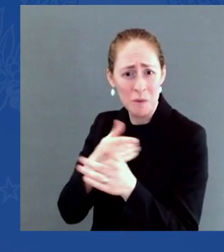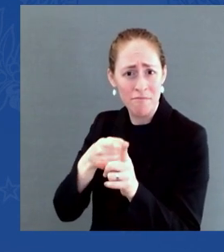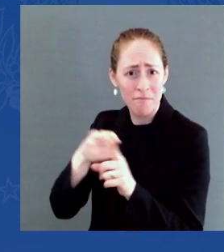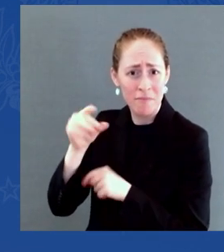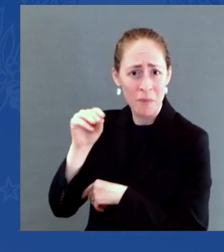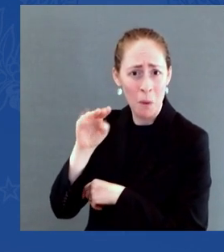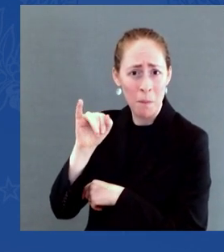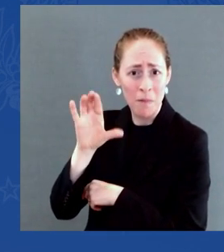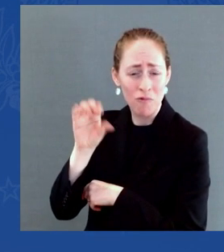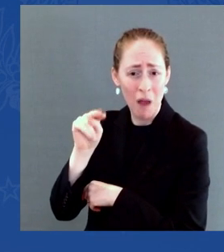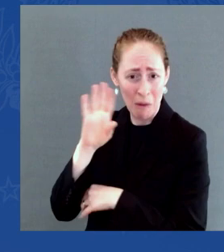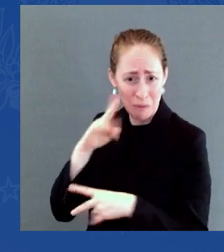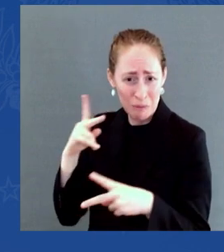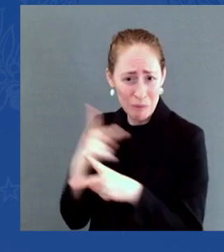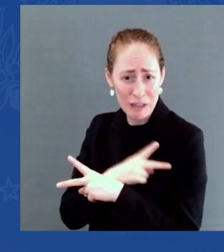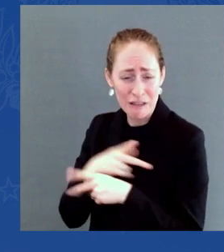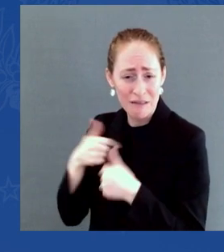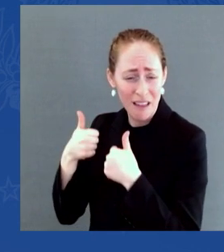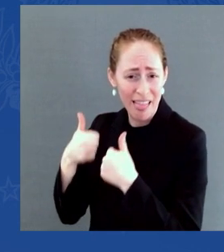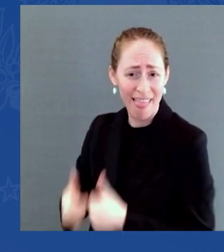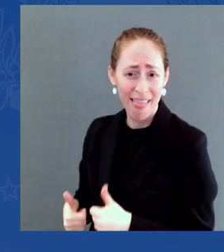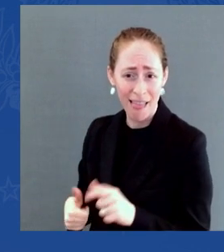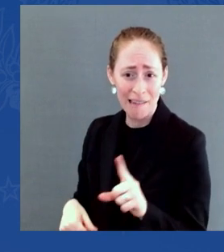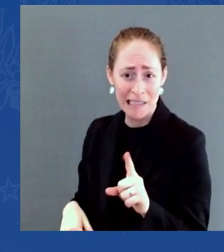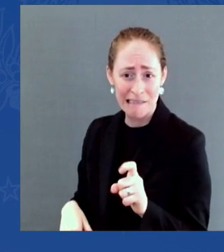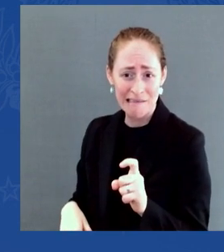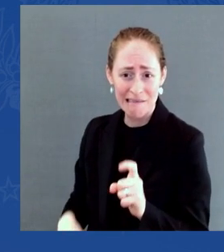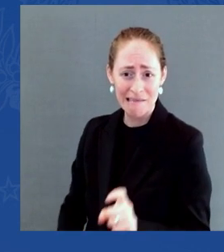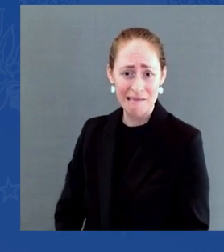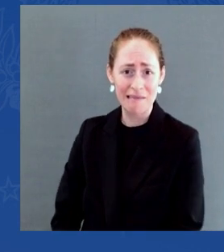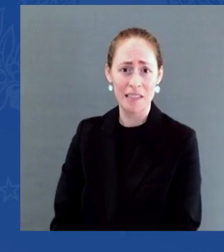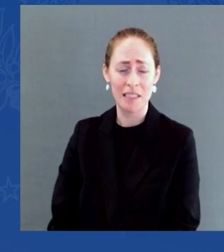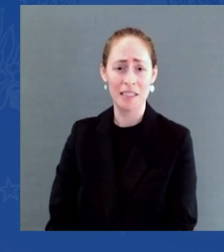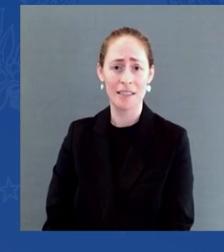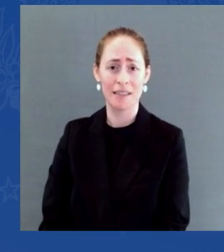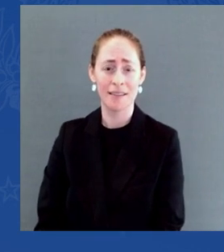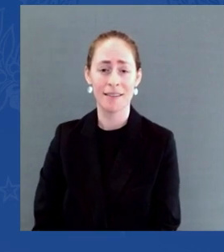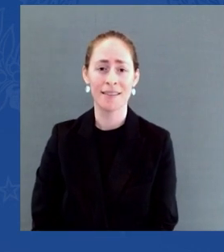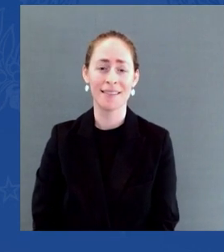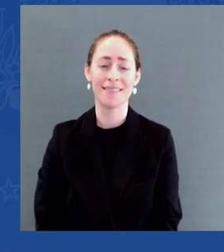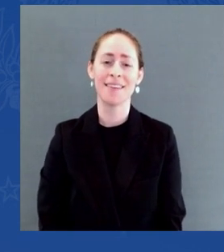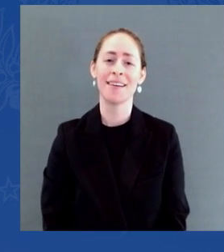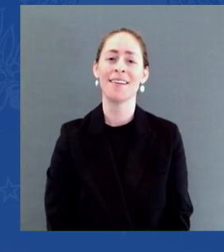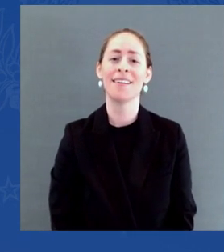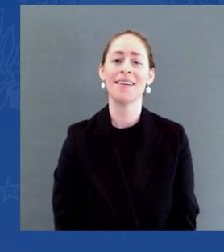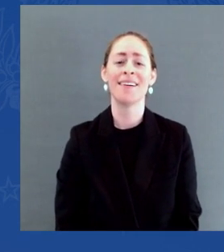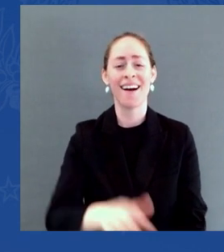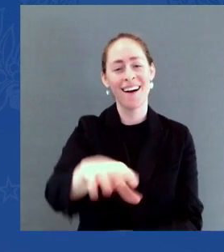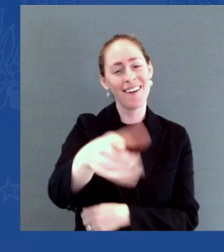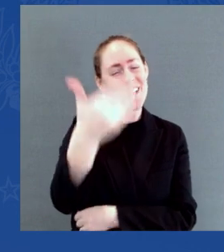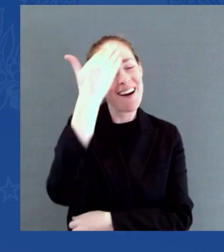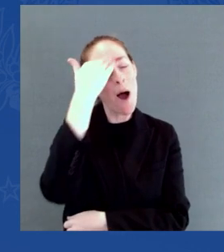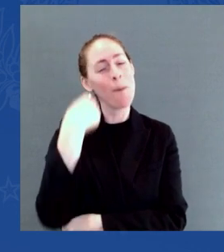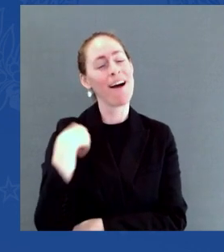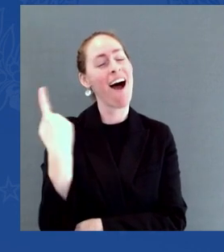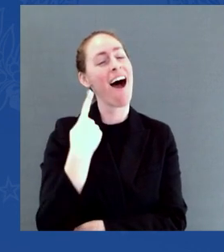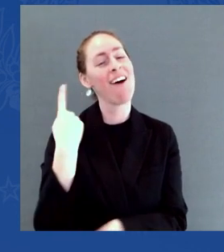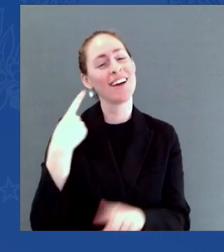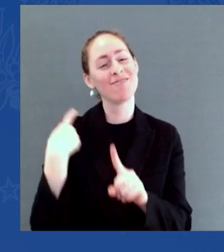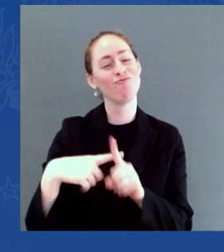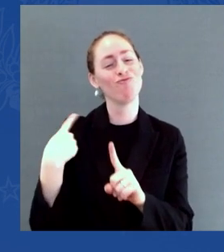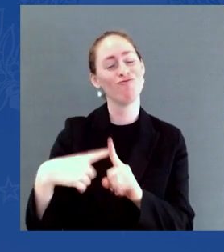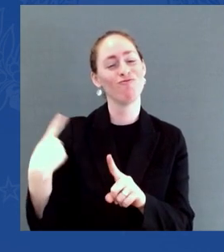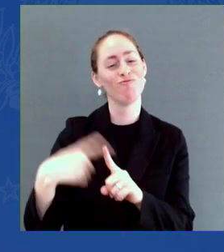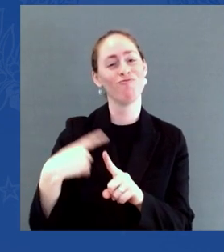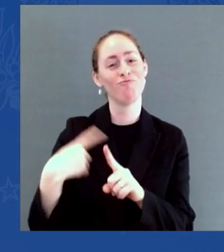me, I'm an optimist. What we have seen so far does not guarantee that's the